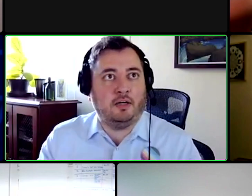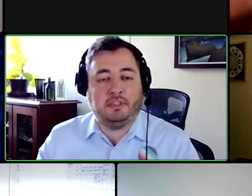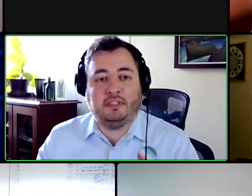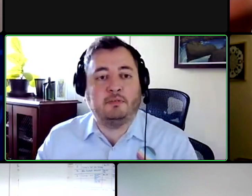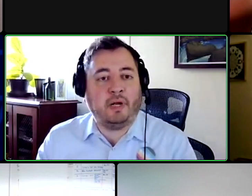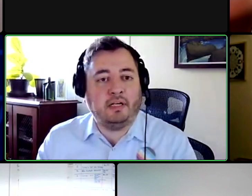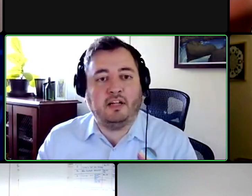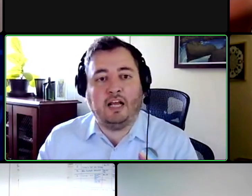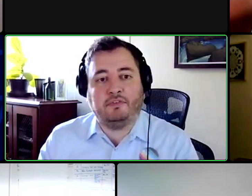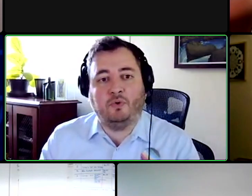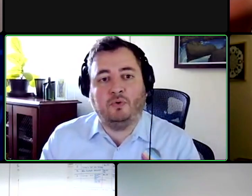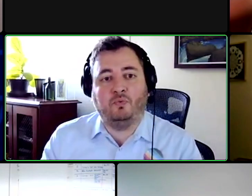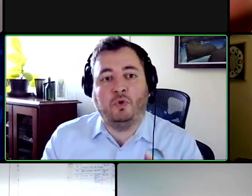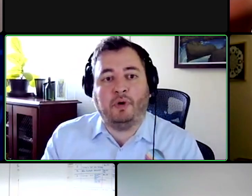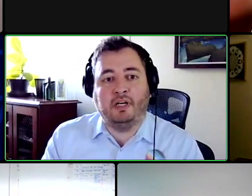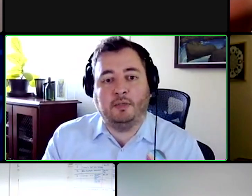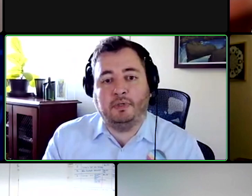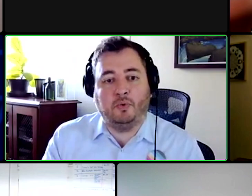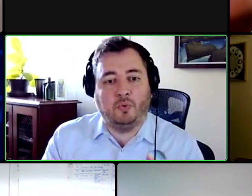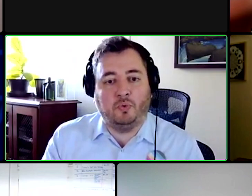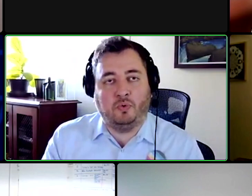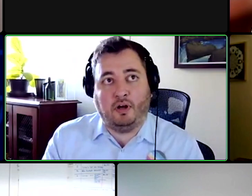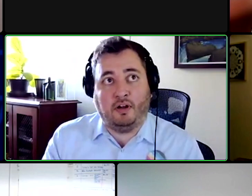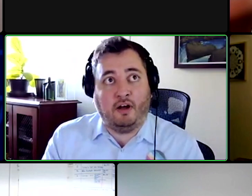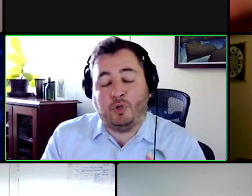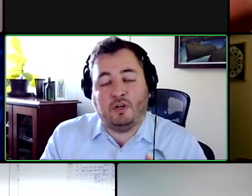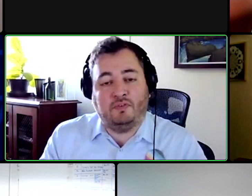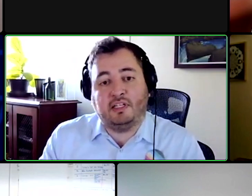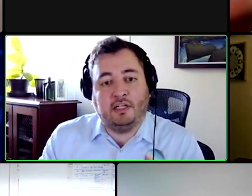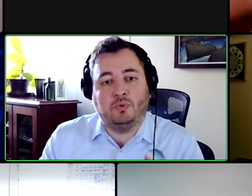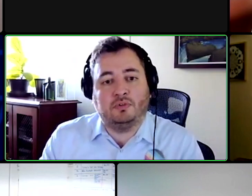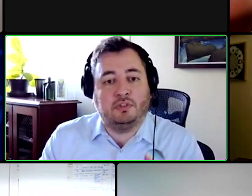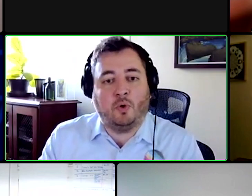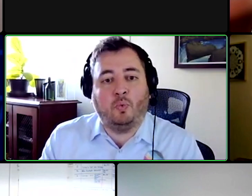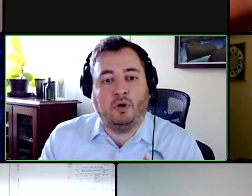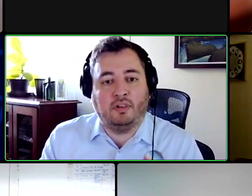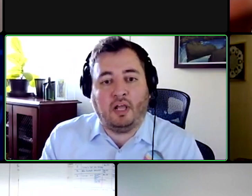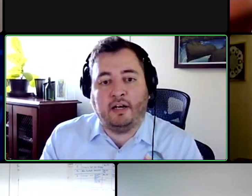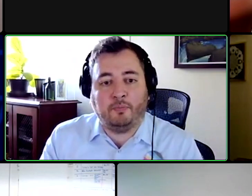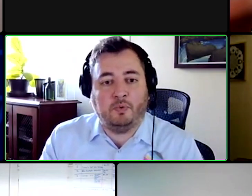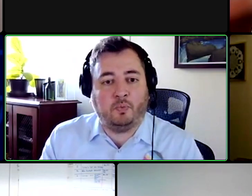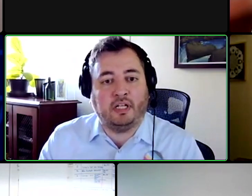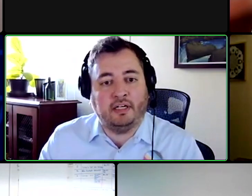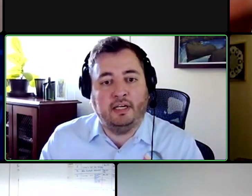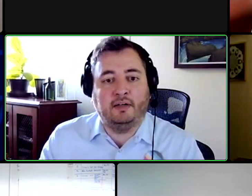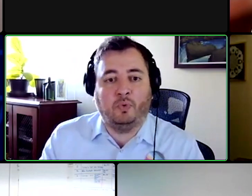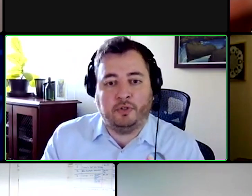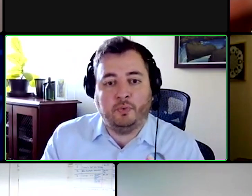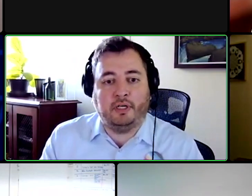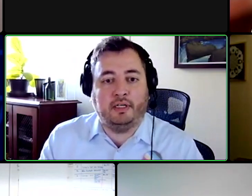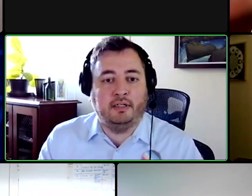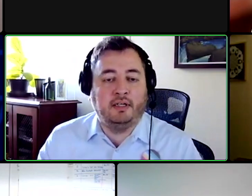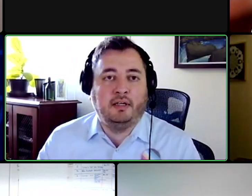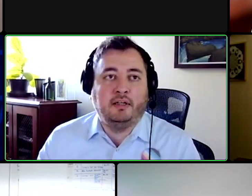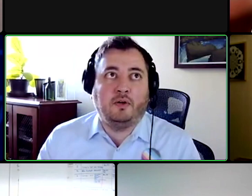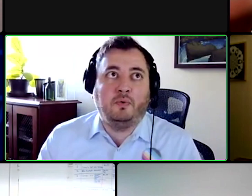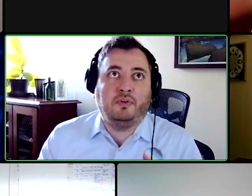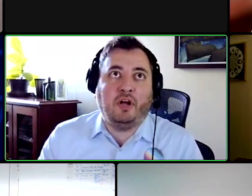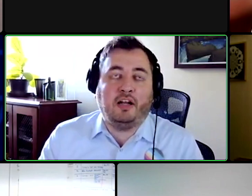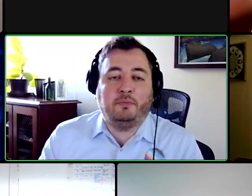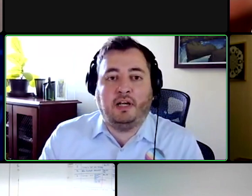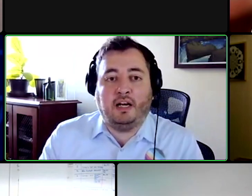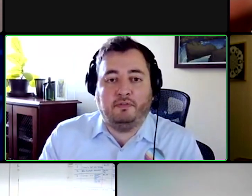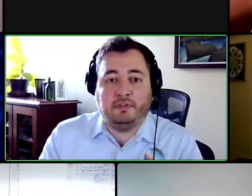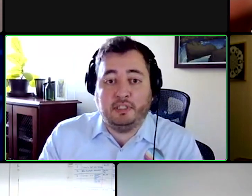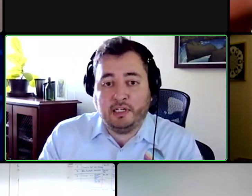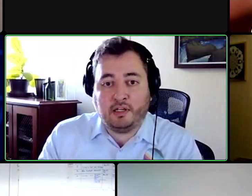it's expensive to have to replace somebody who unfortunately schedules that don't work line up with what they need and what you need so